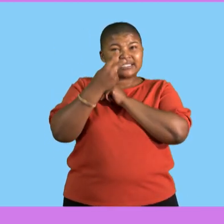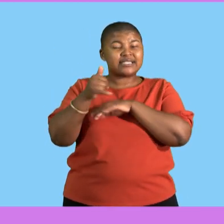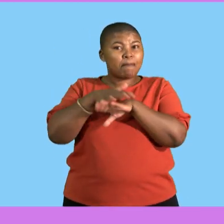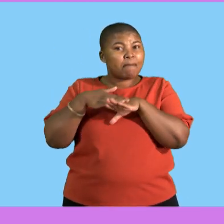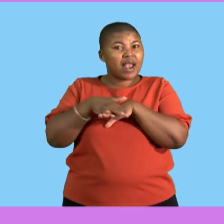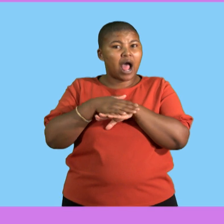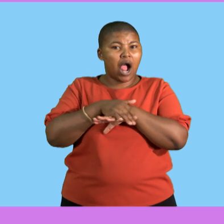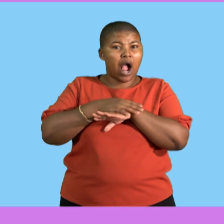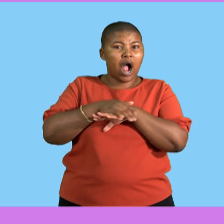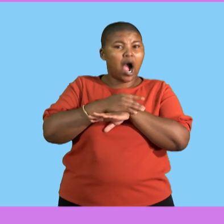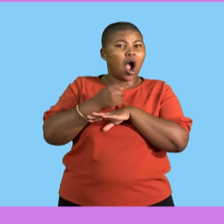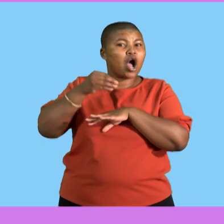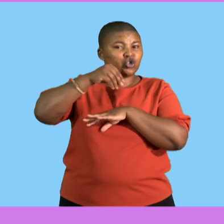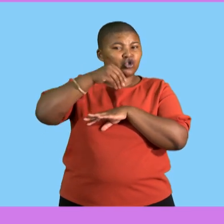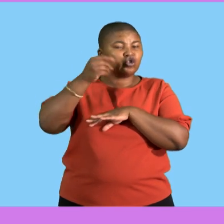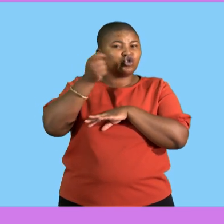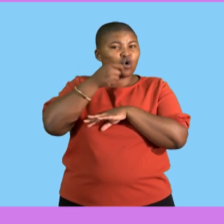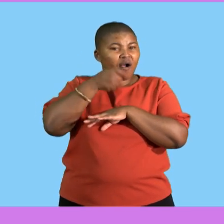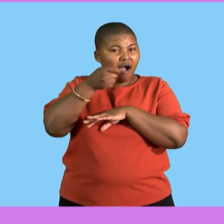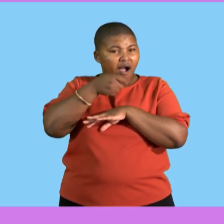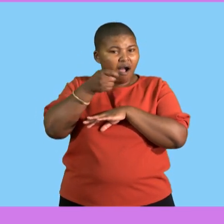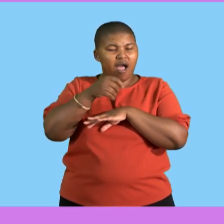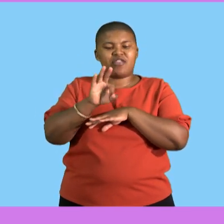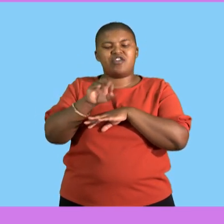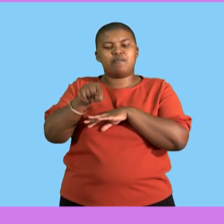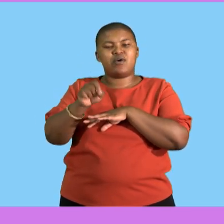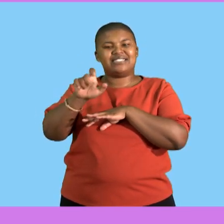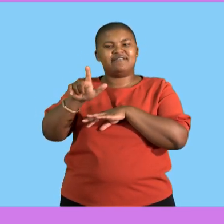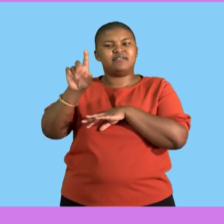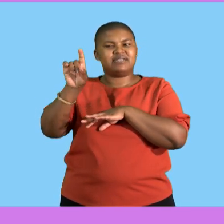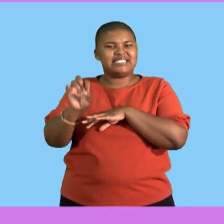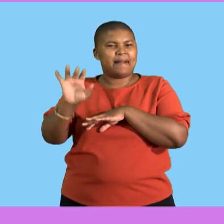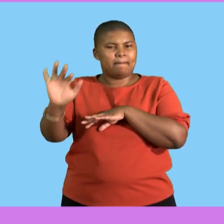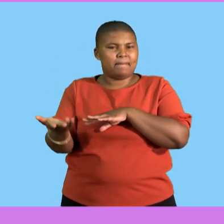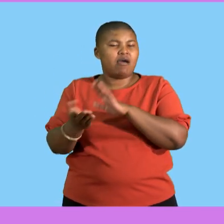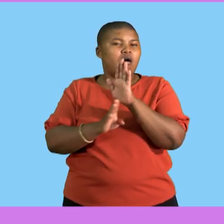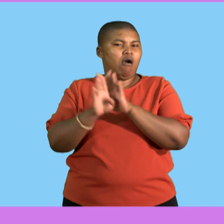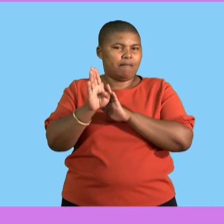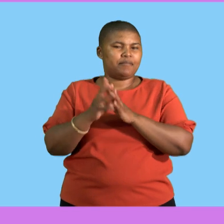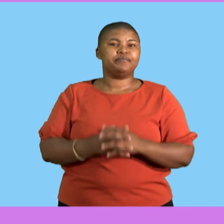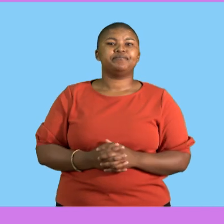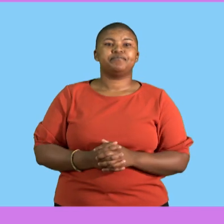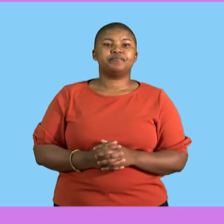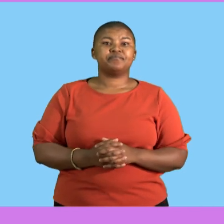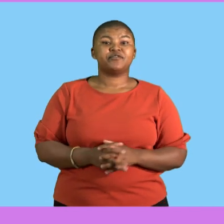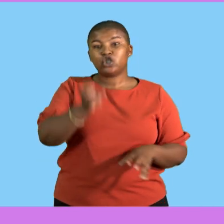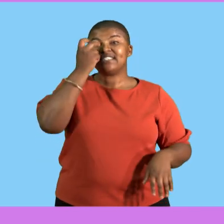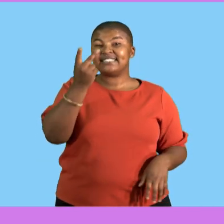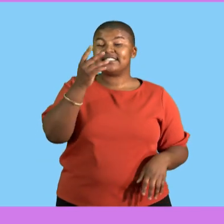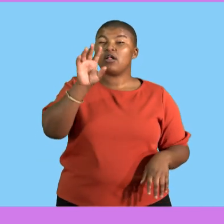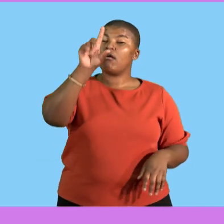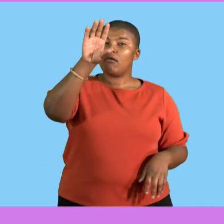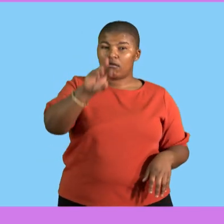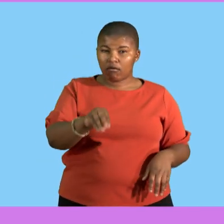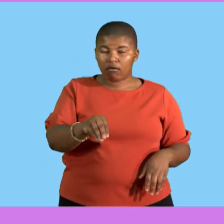only went up with 3.7%. Now, as you can see, all of these has got different